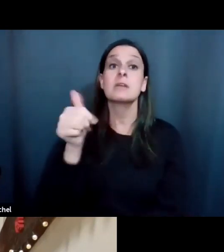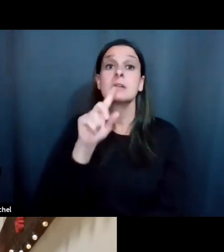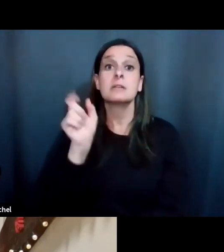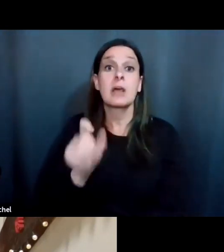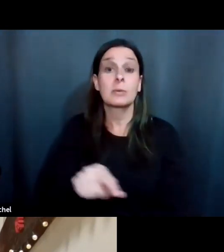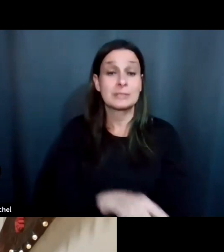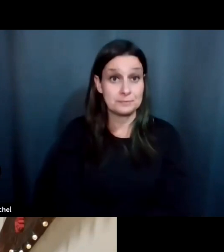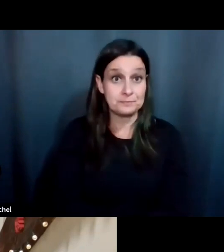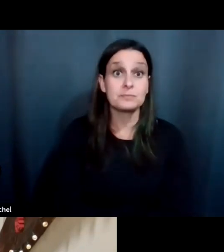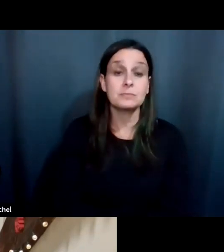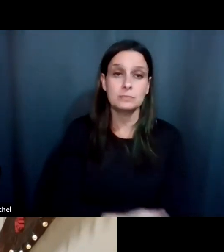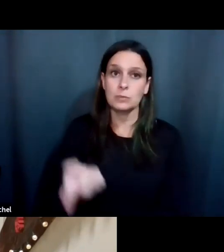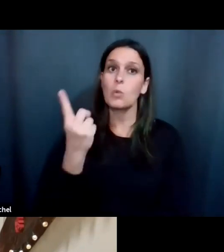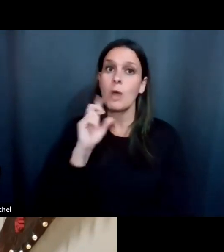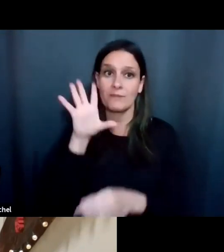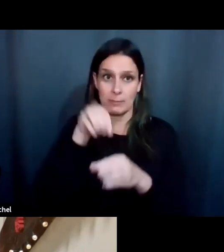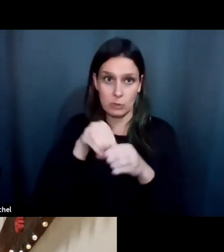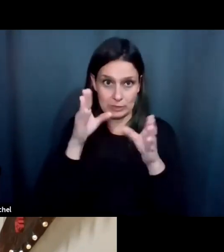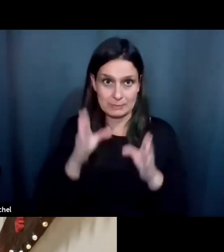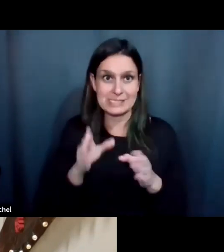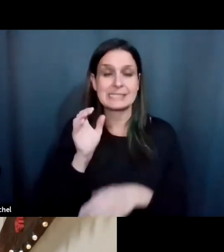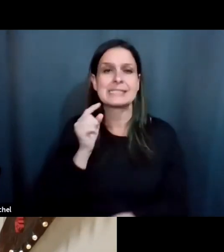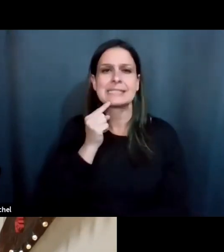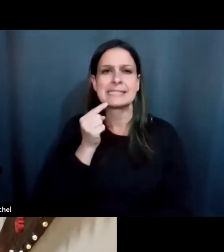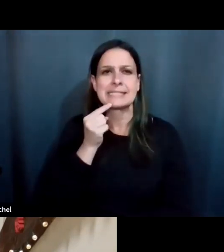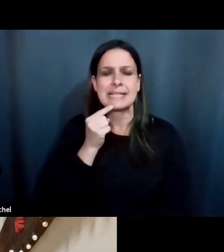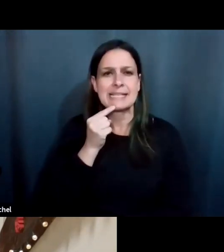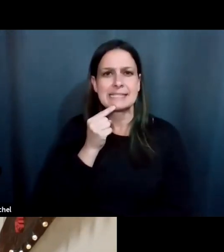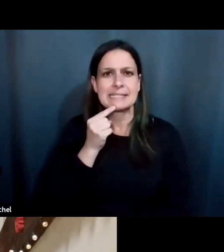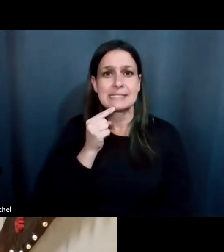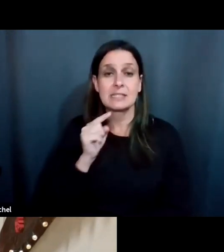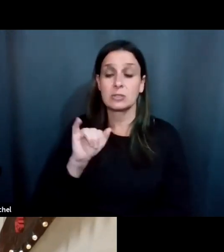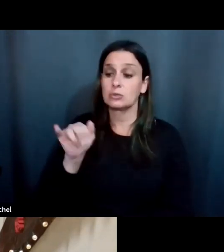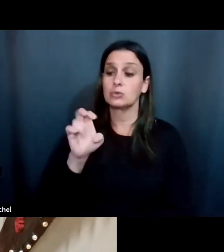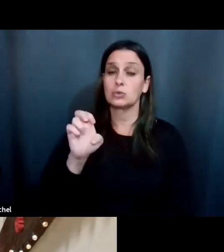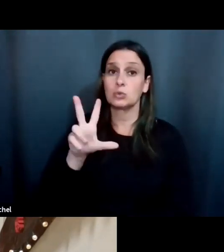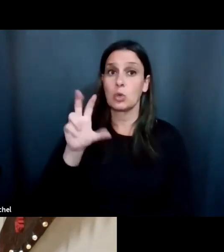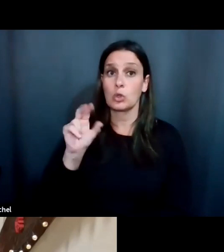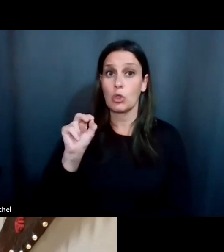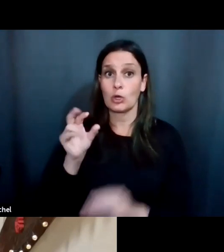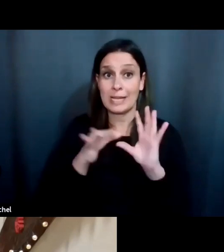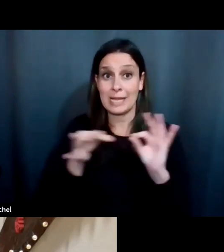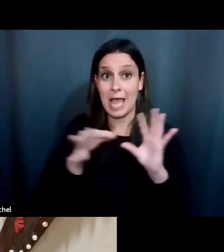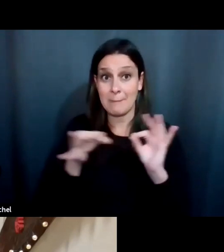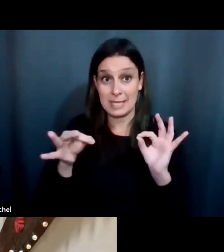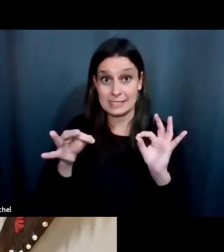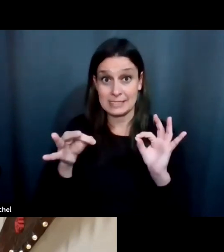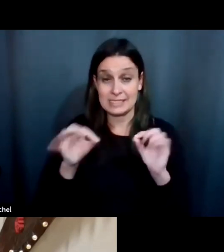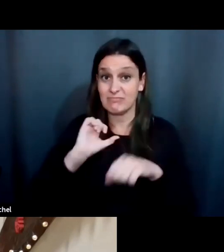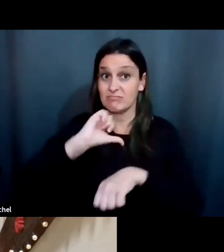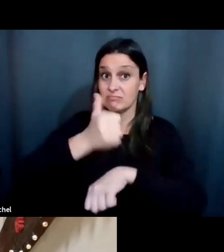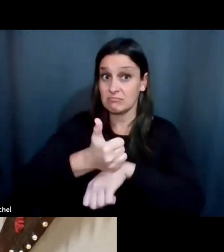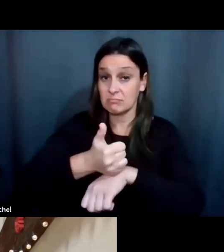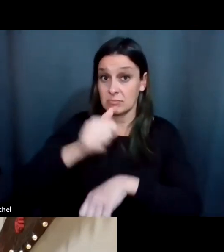Um, one of our participant, our participant says is the June 30th comments just set up for